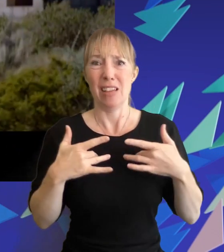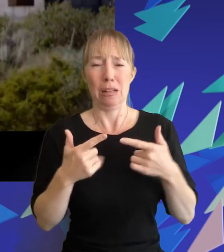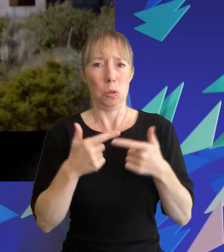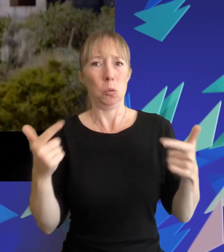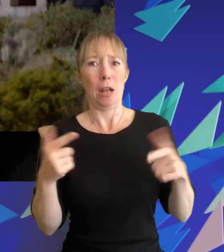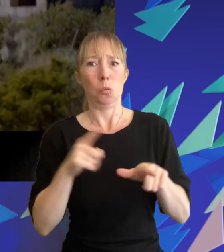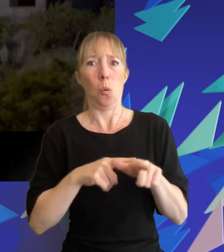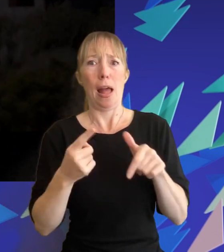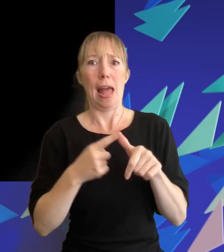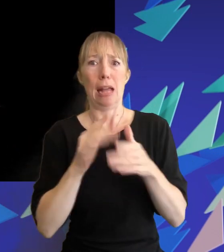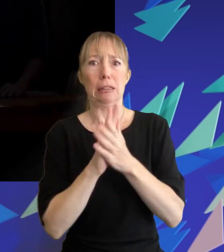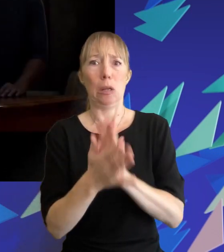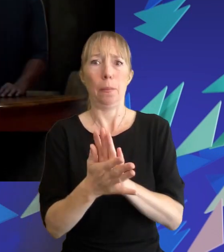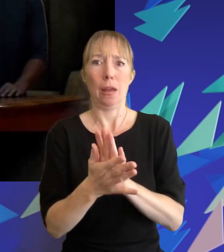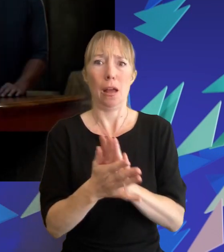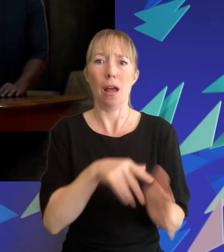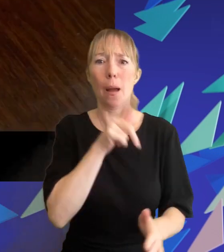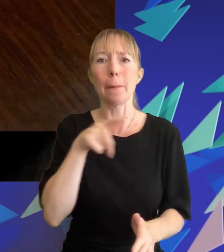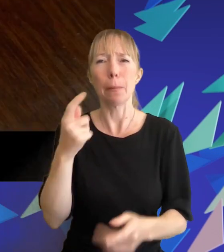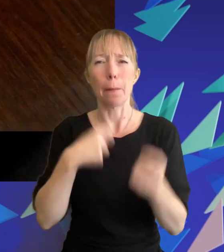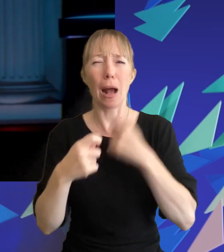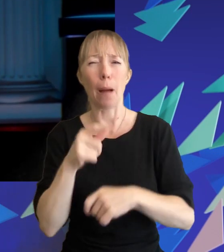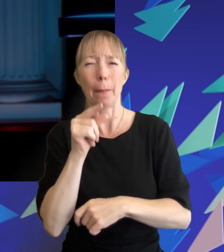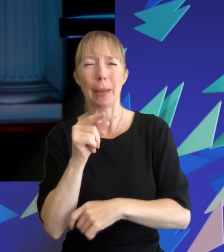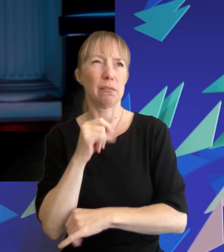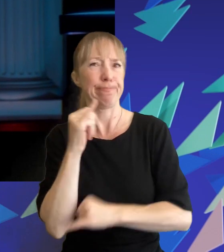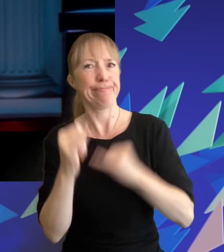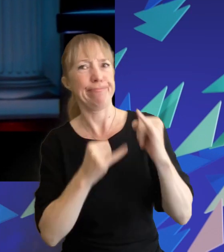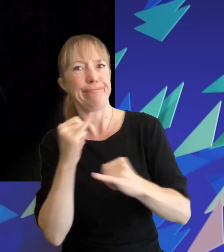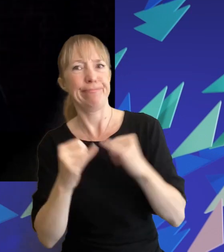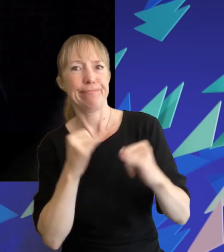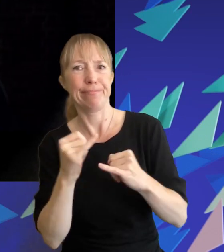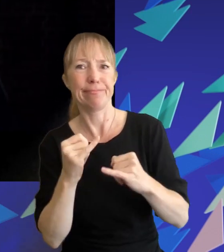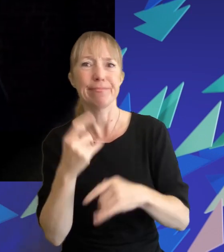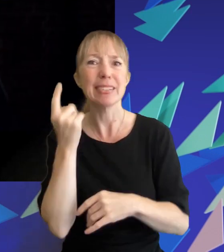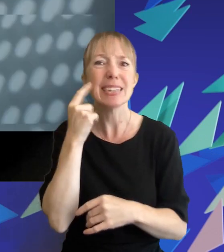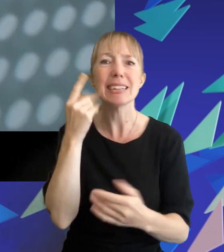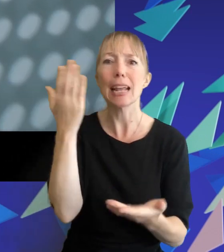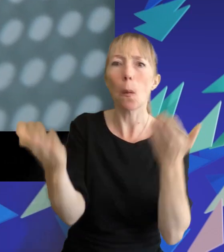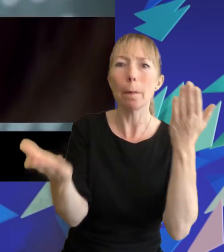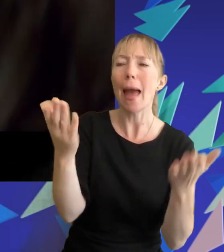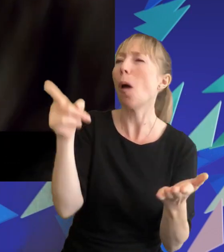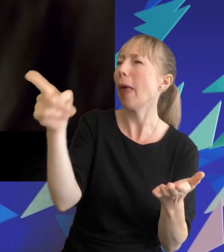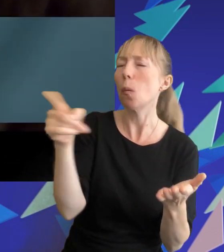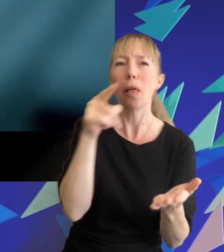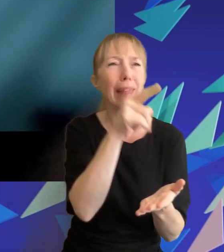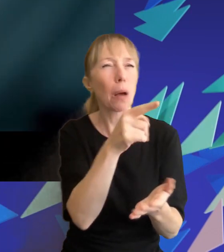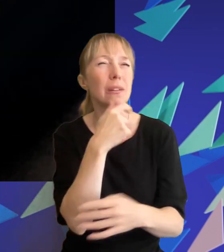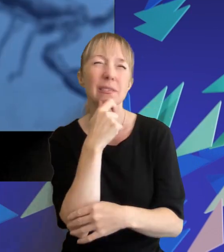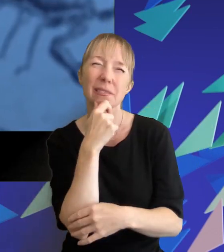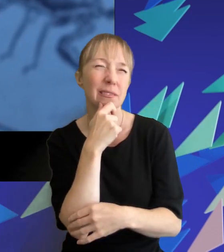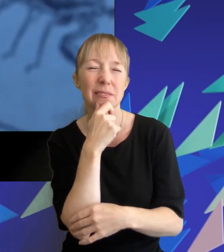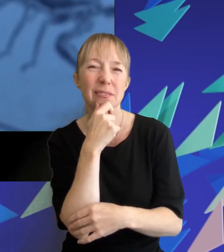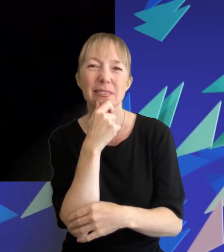when this happens people are more critical of the films that are being released being able to easily compare them with each other the lack of